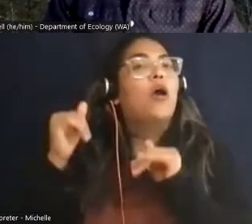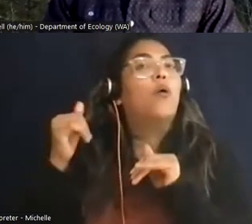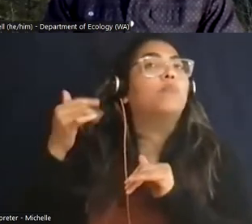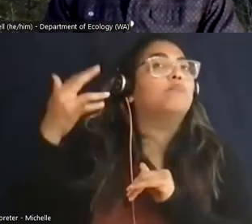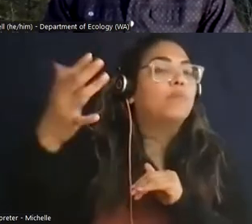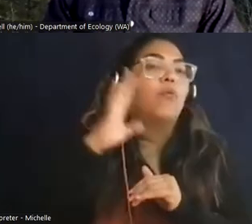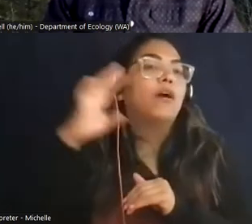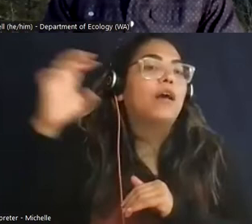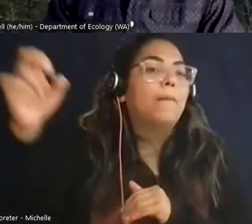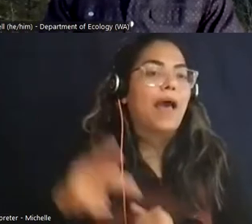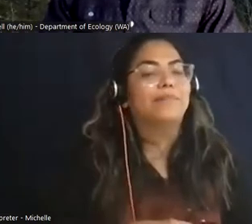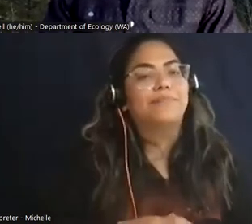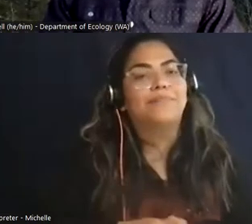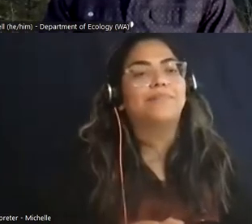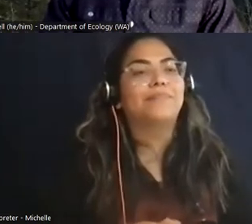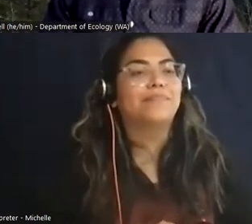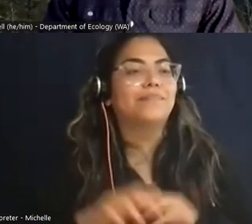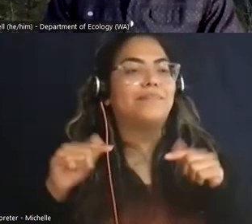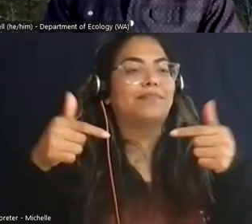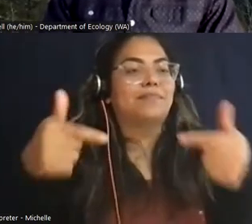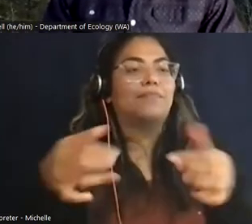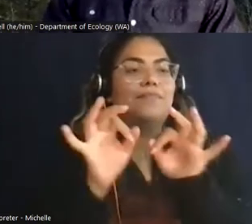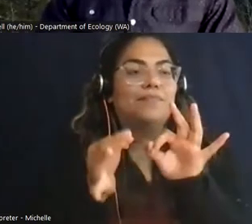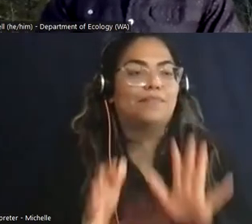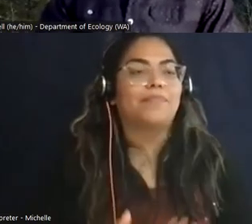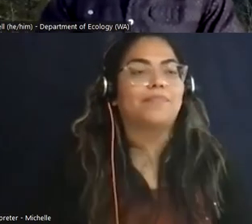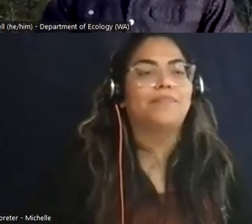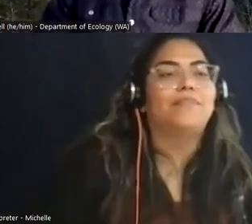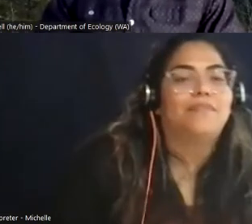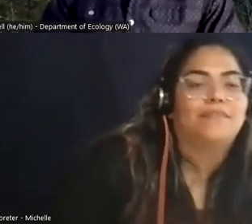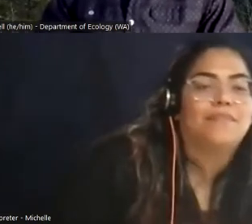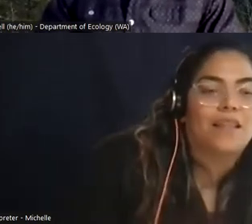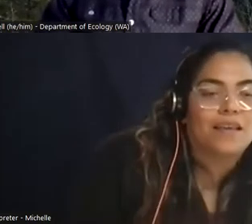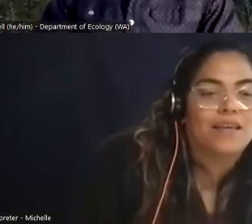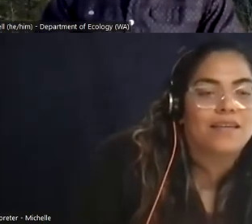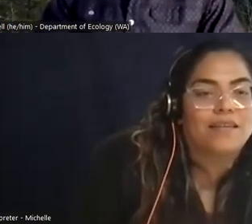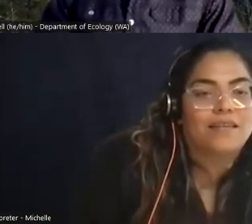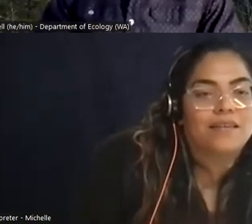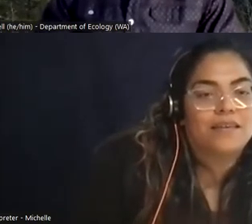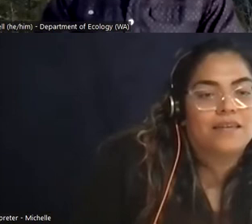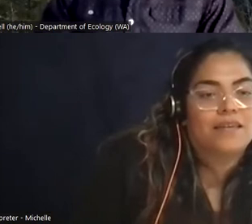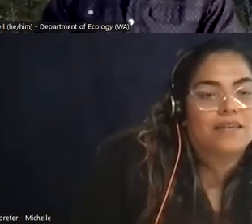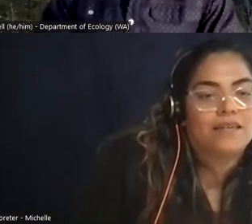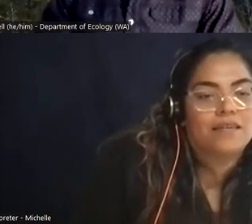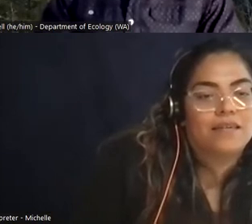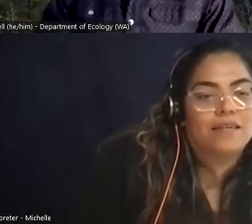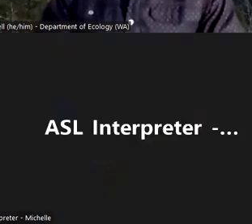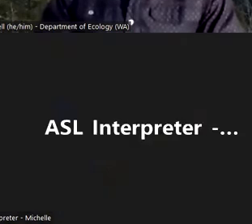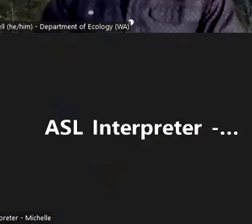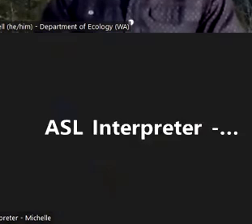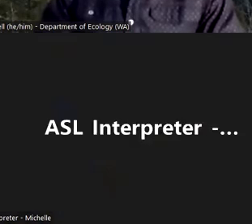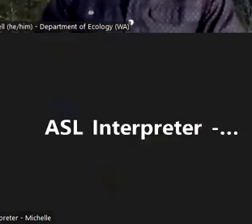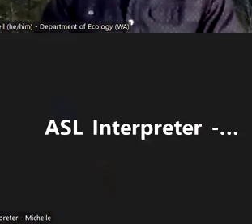thank you angie and we've now heard from a few of our speakers i'd just like to remind